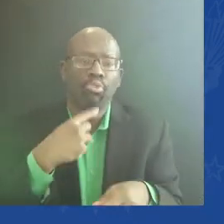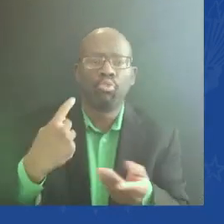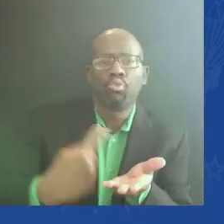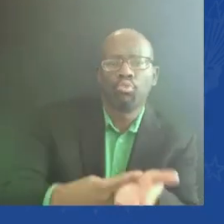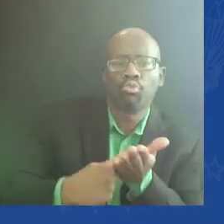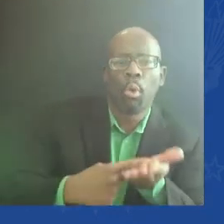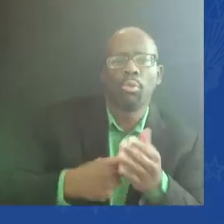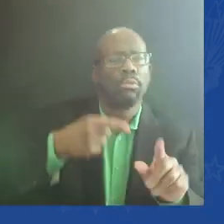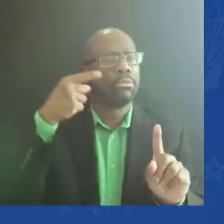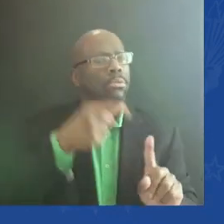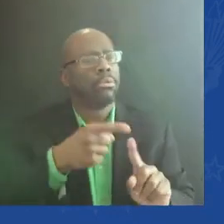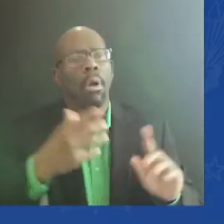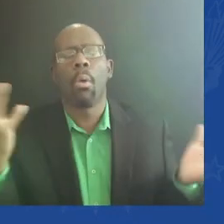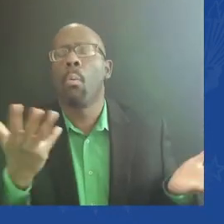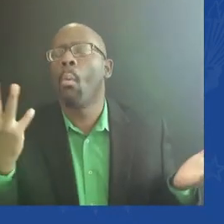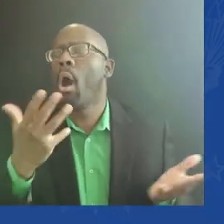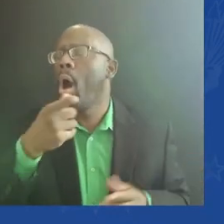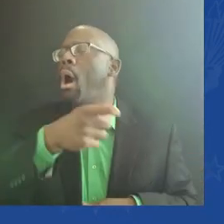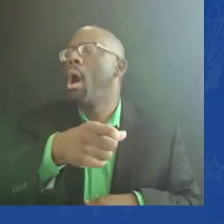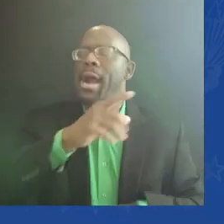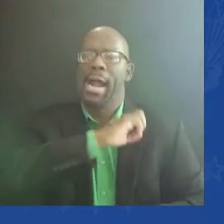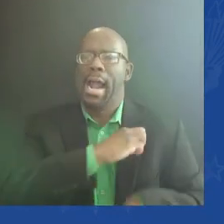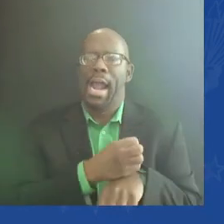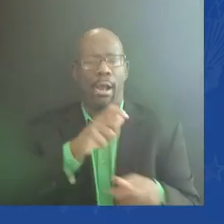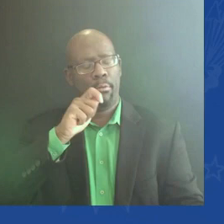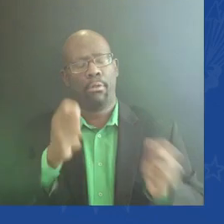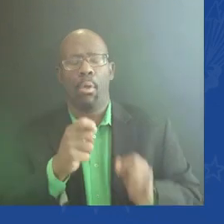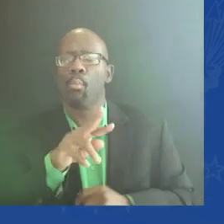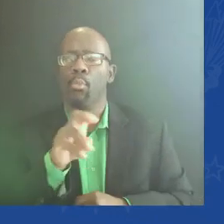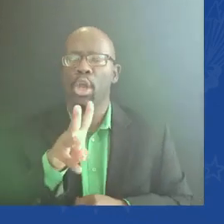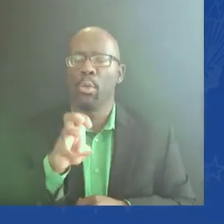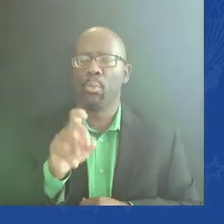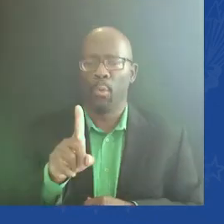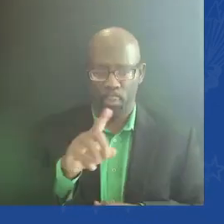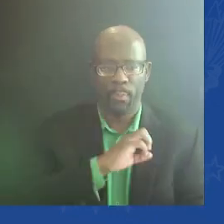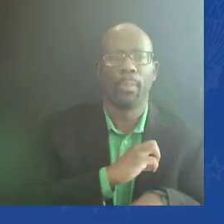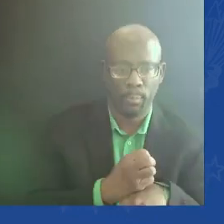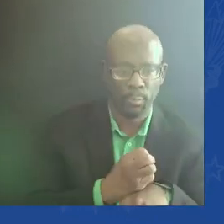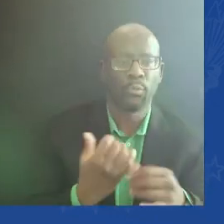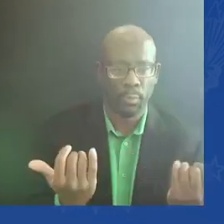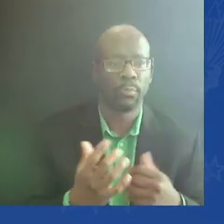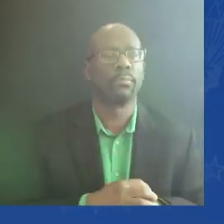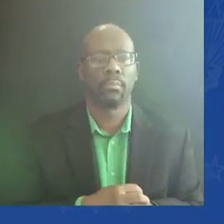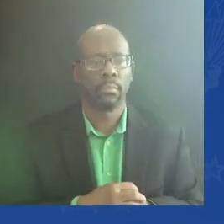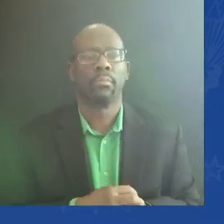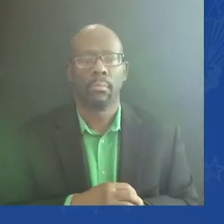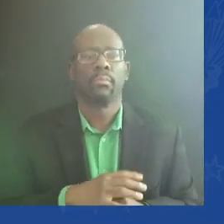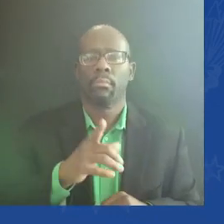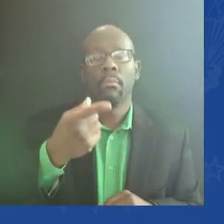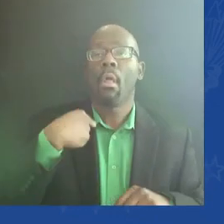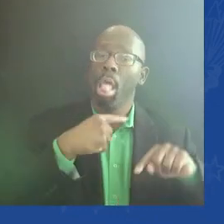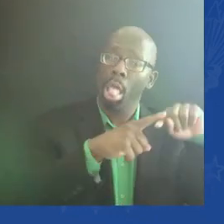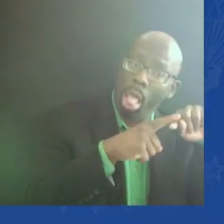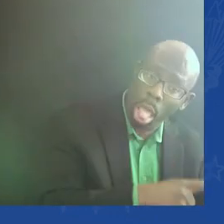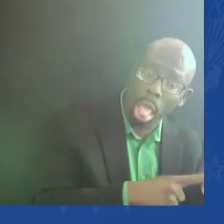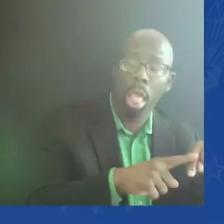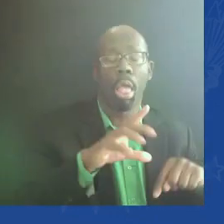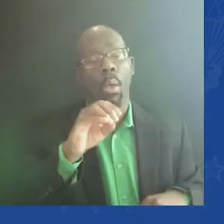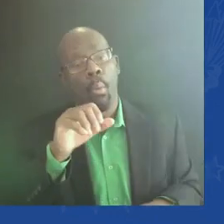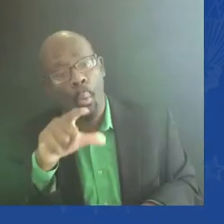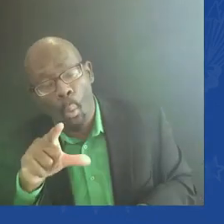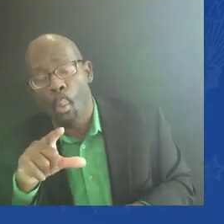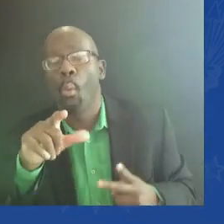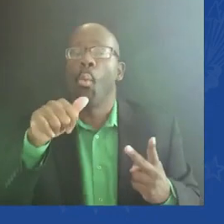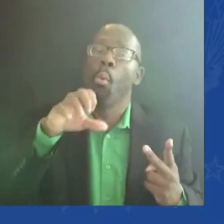from this moment on, not use oil or not use gas or not use hydrogen is just not rational. Certain things we can wipe